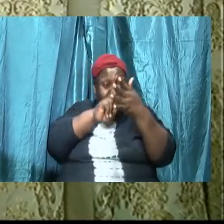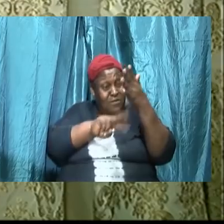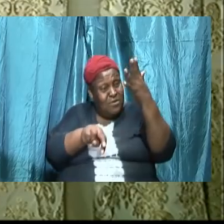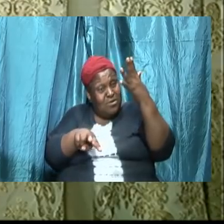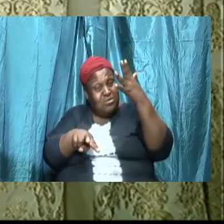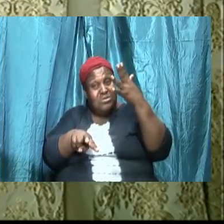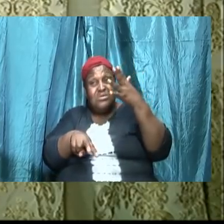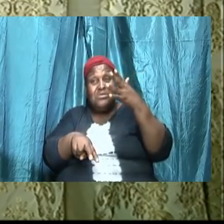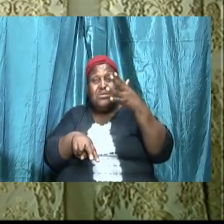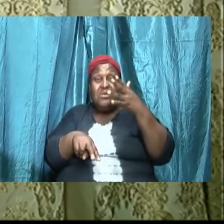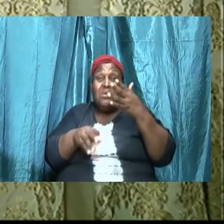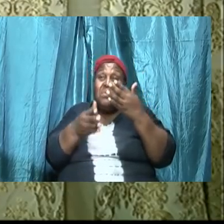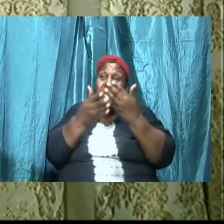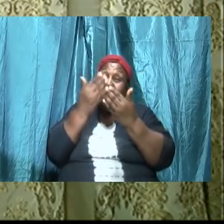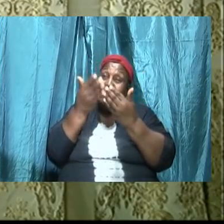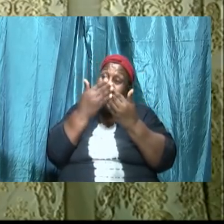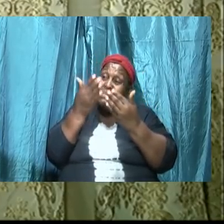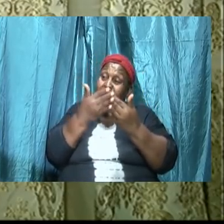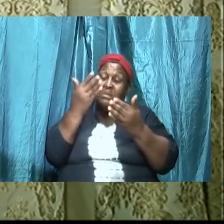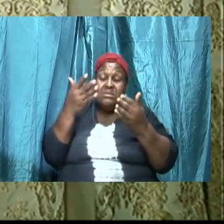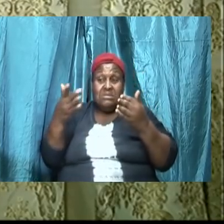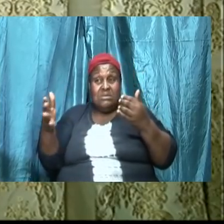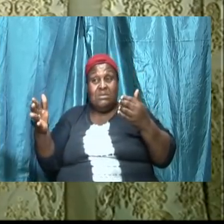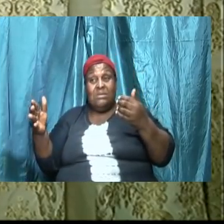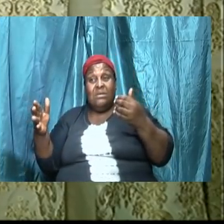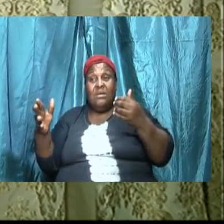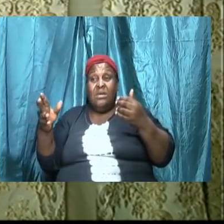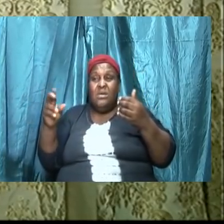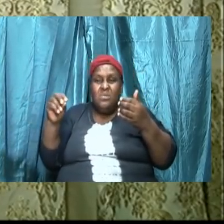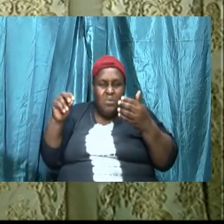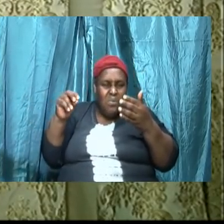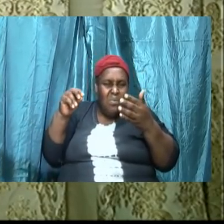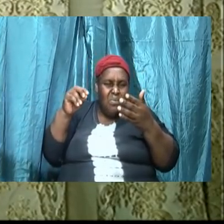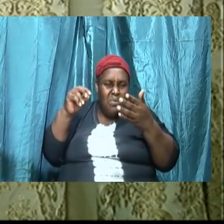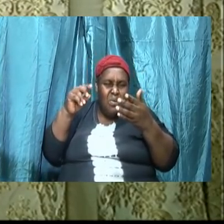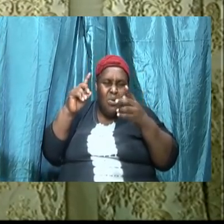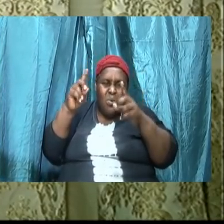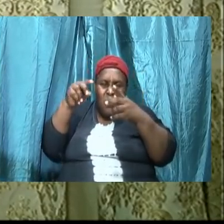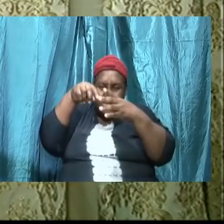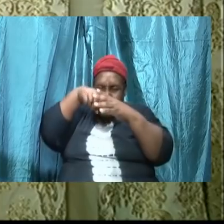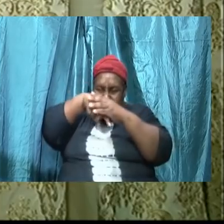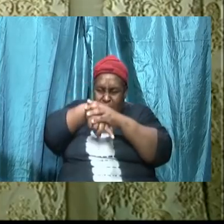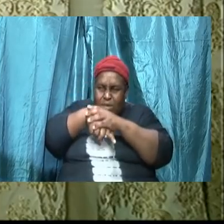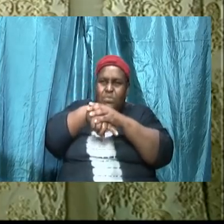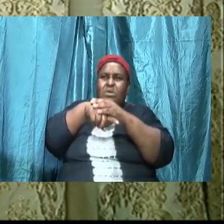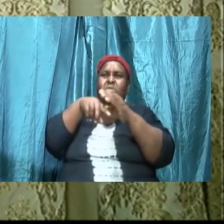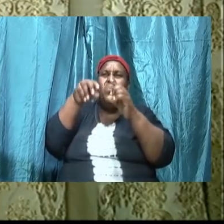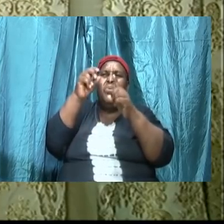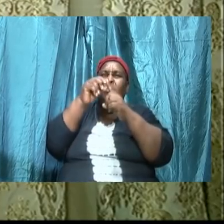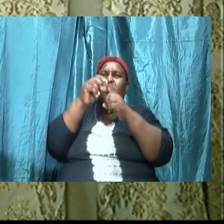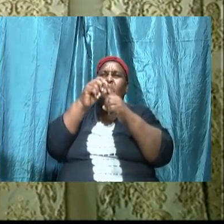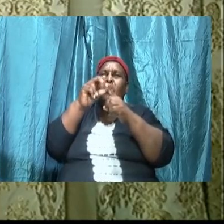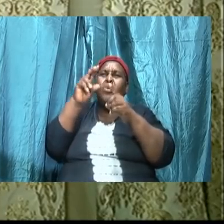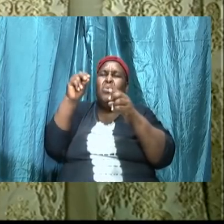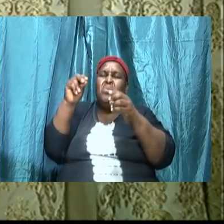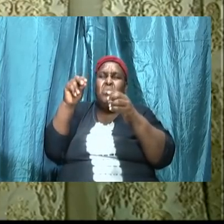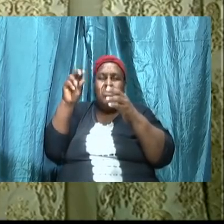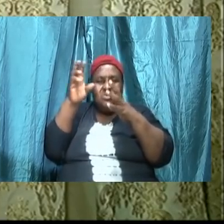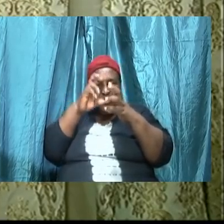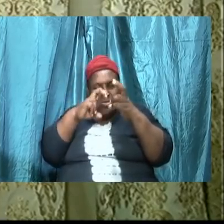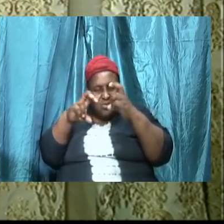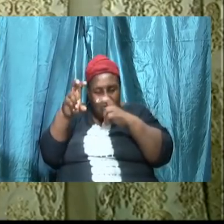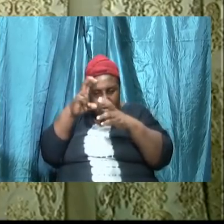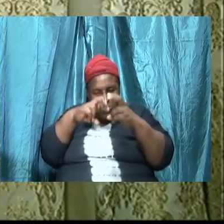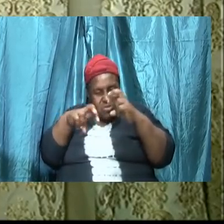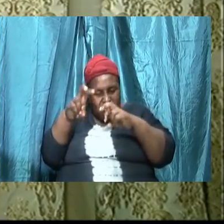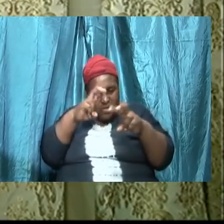we want the simplest thing no digging into the word no searching for treasures no